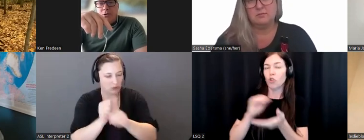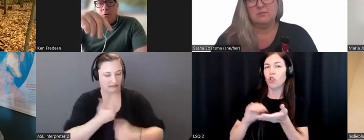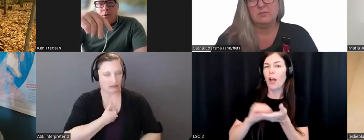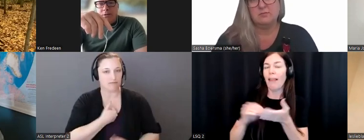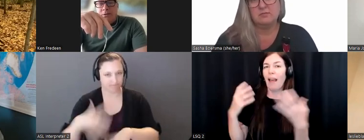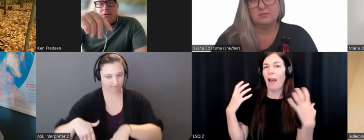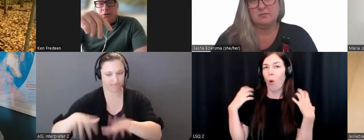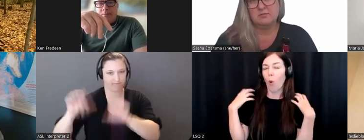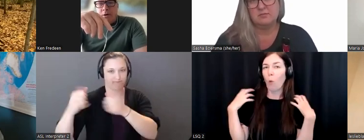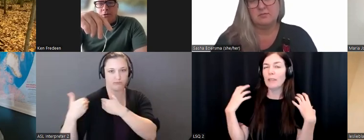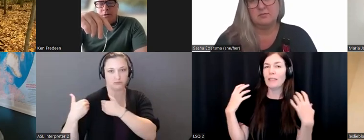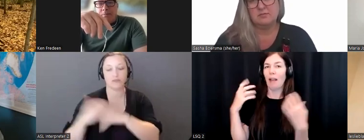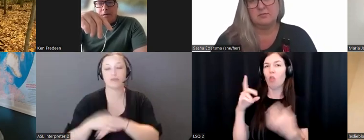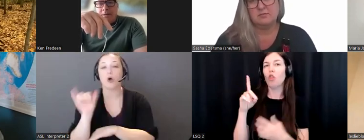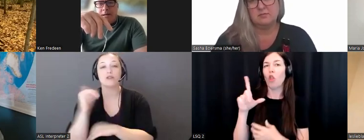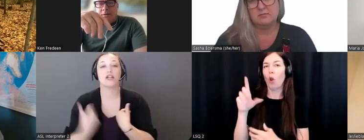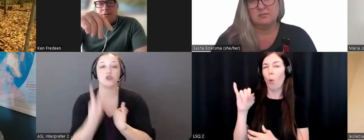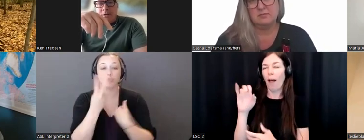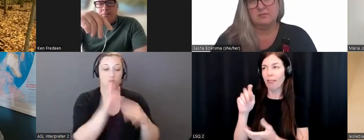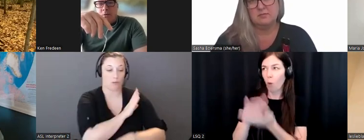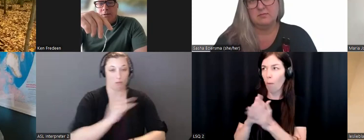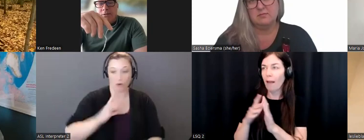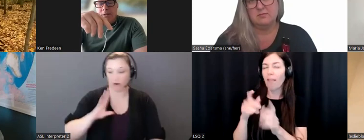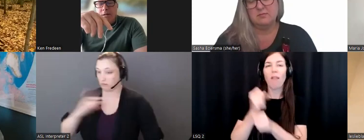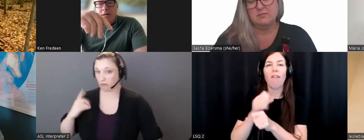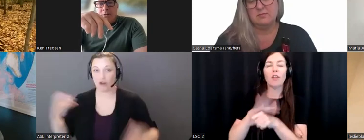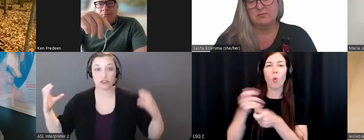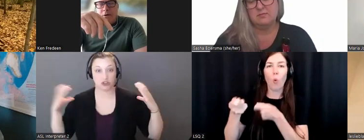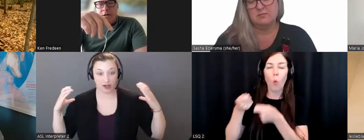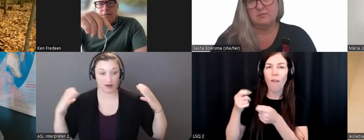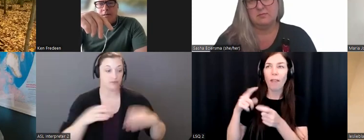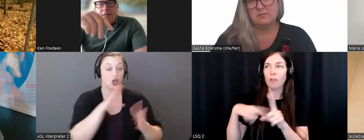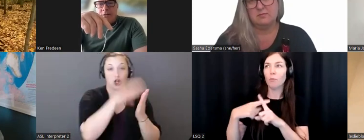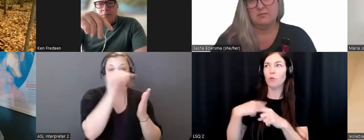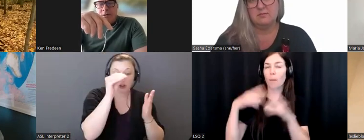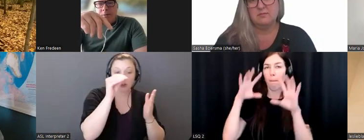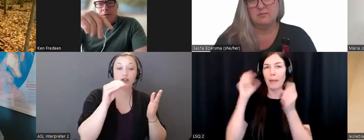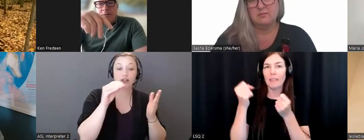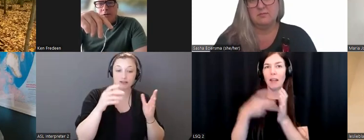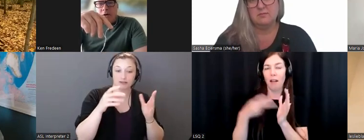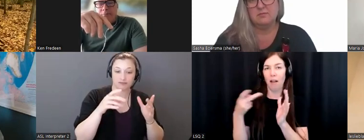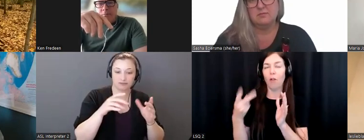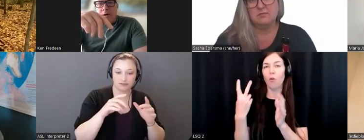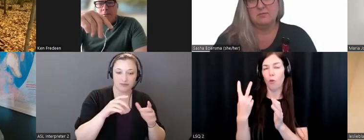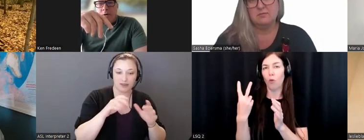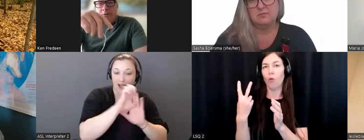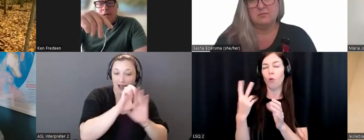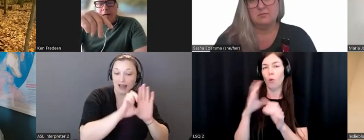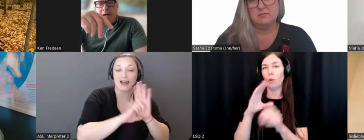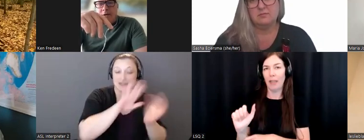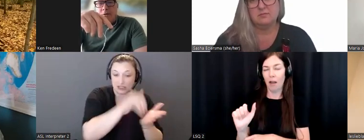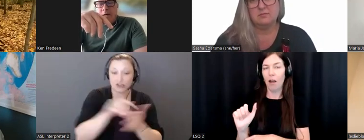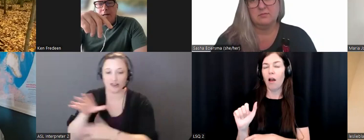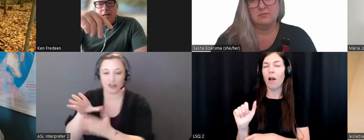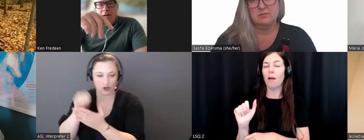two boards, the Learning Partnership and the Ethics Centre boards. So I've got considerable experience in the not-for-profit world.